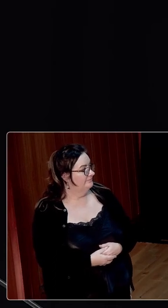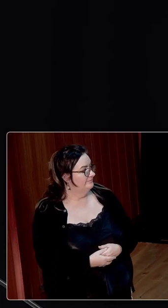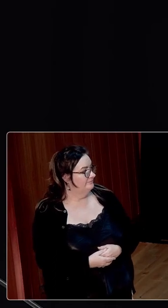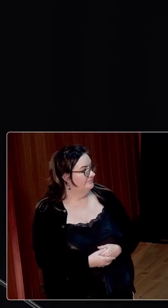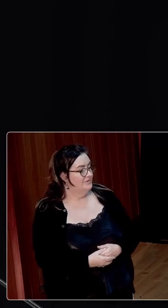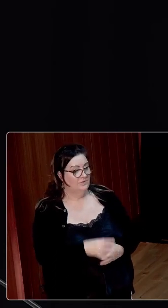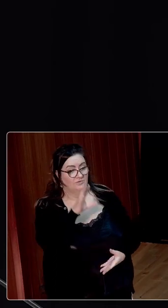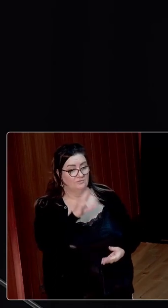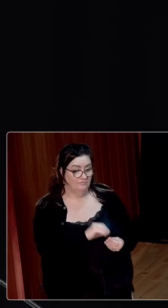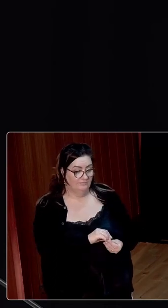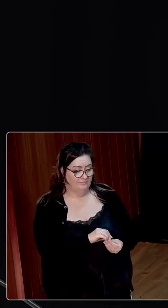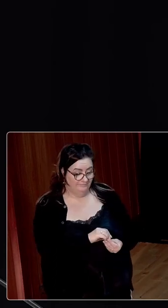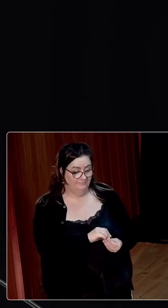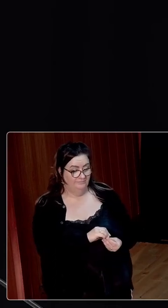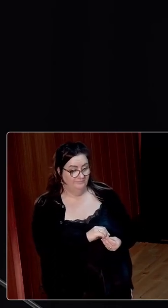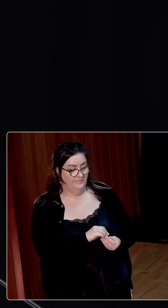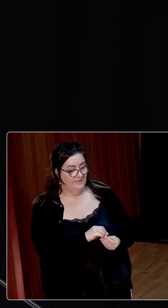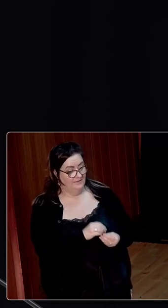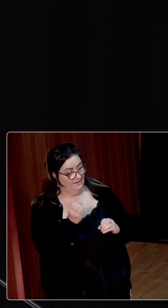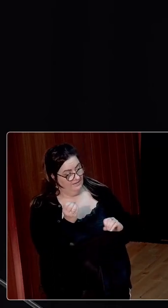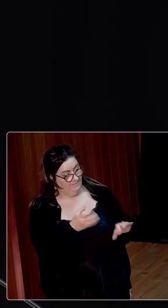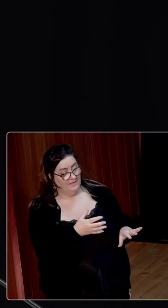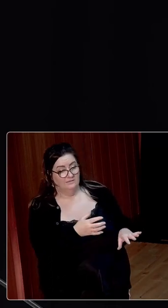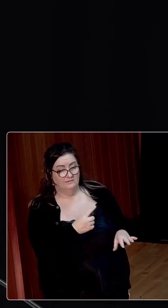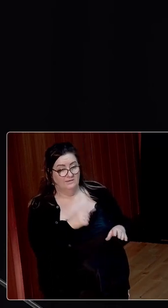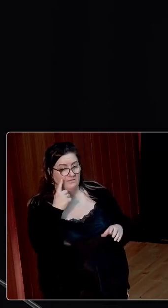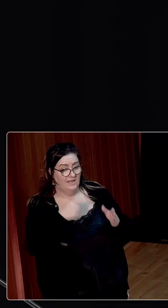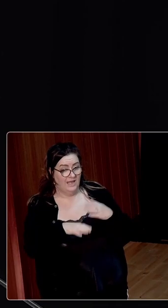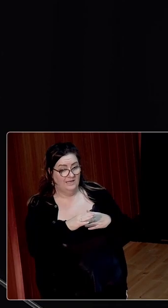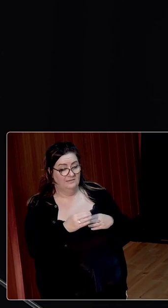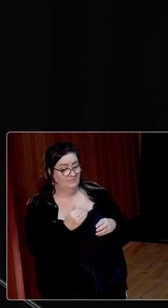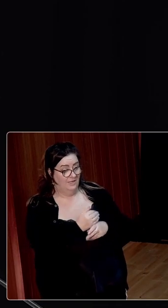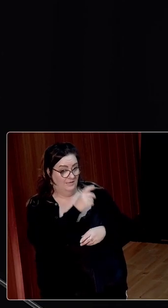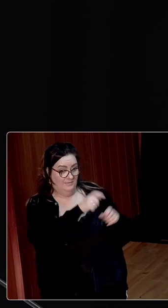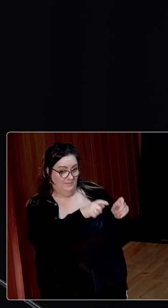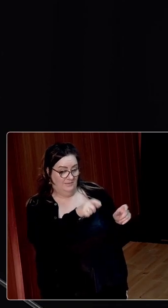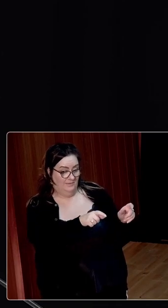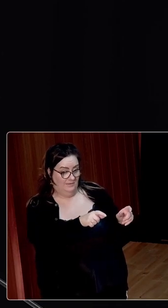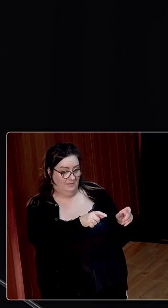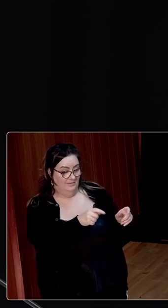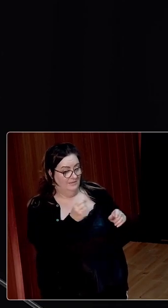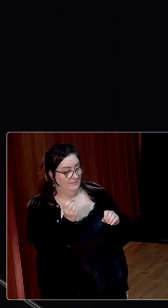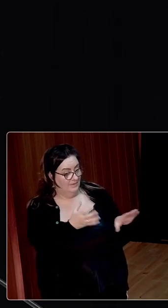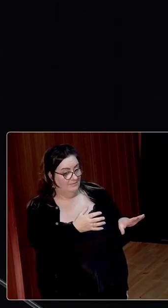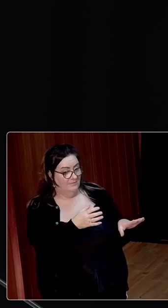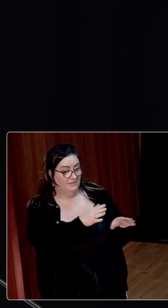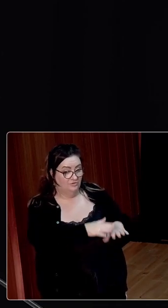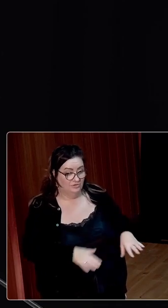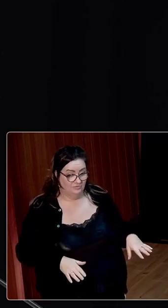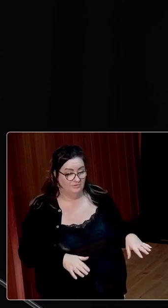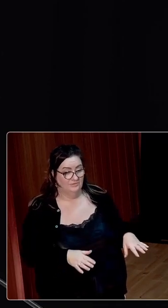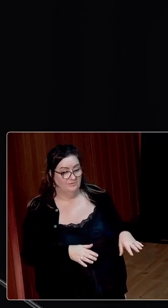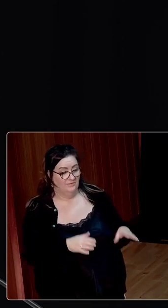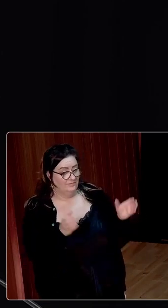To conclude, the abandonment of the land by the children